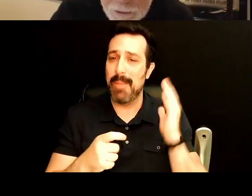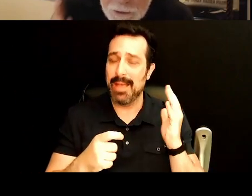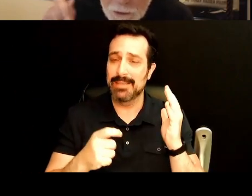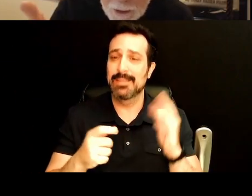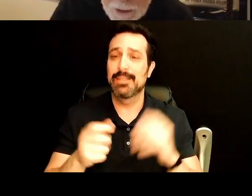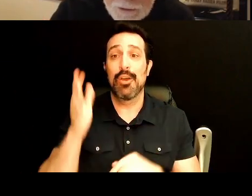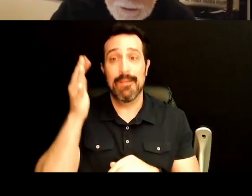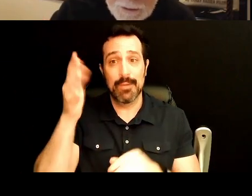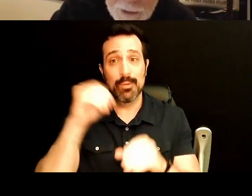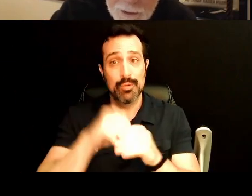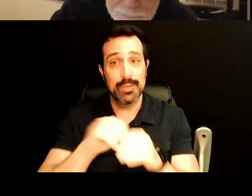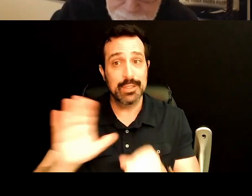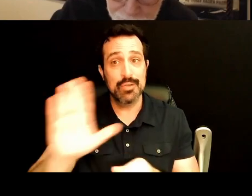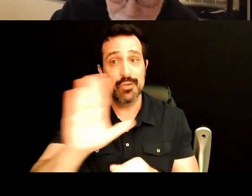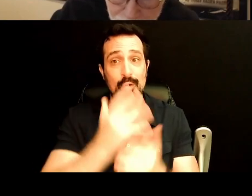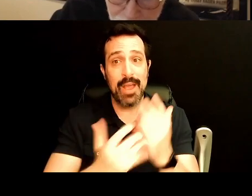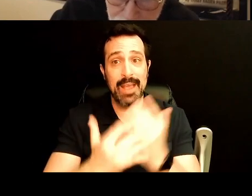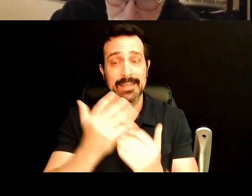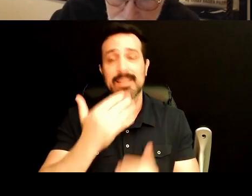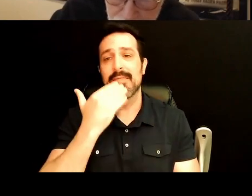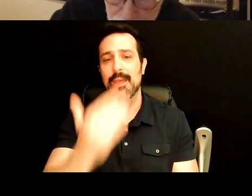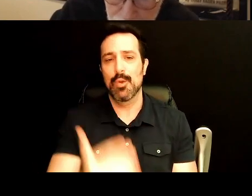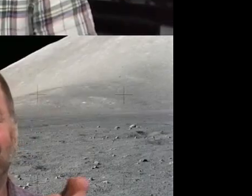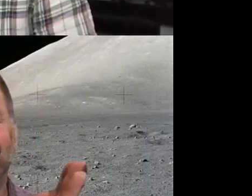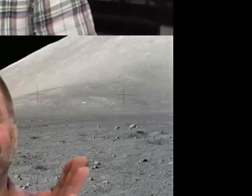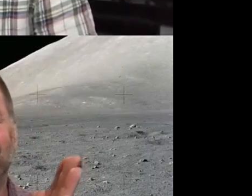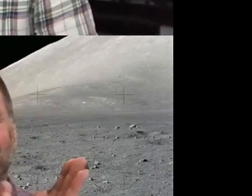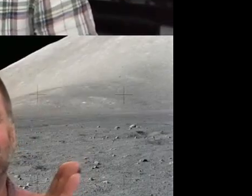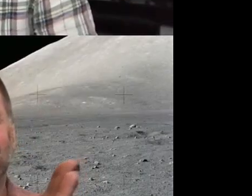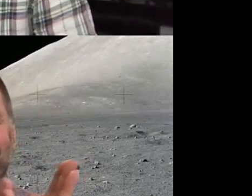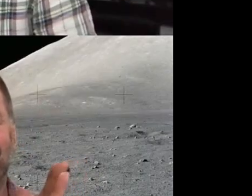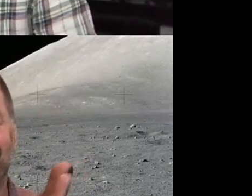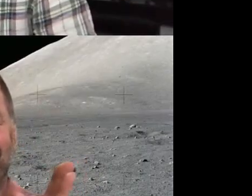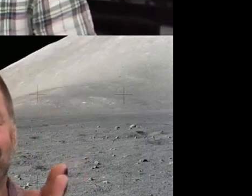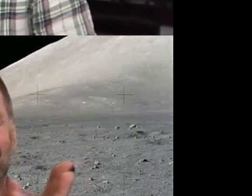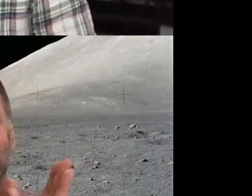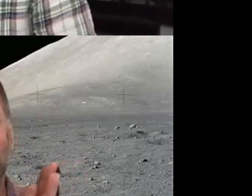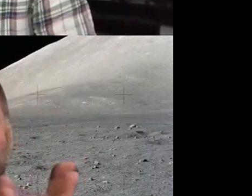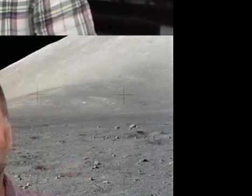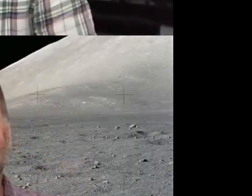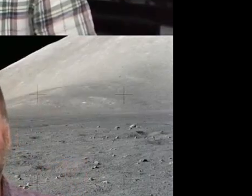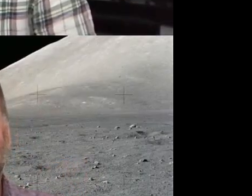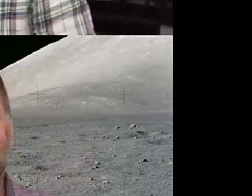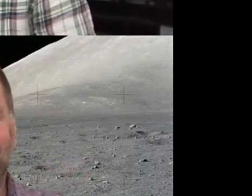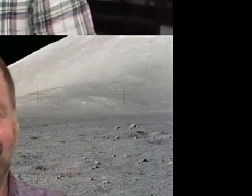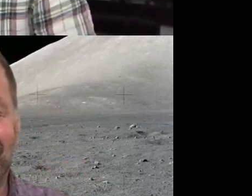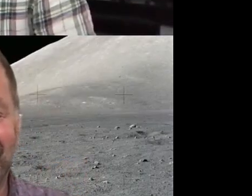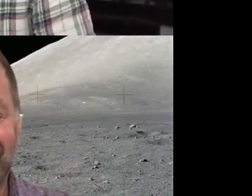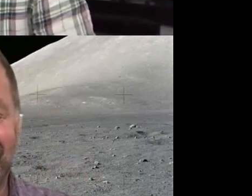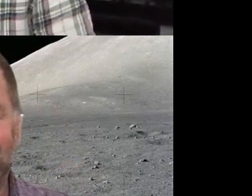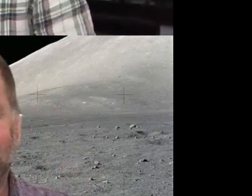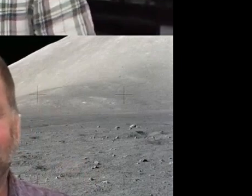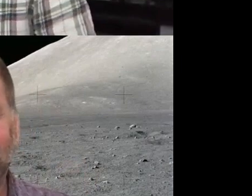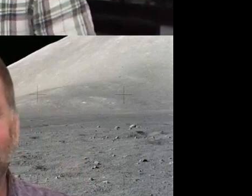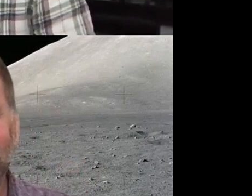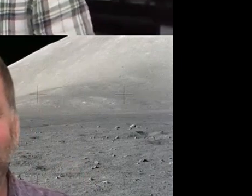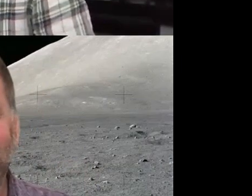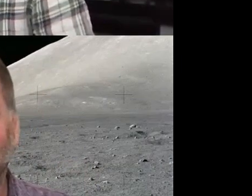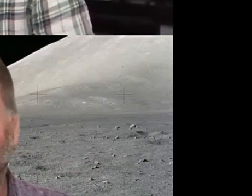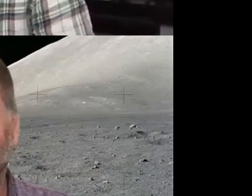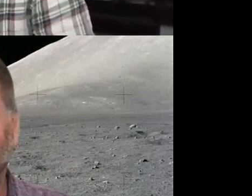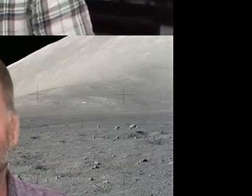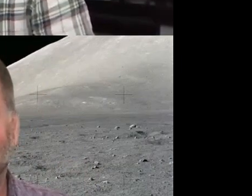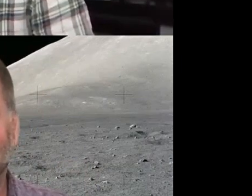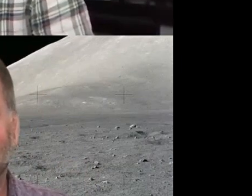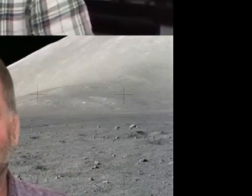is in your hands. Thank you. Thank you very much, Jim. Fantastic. So much food